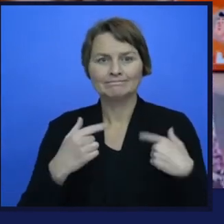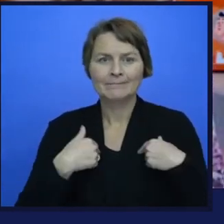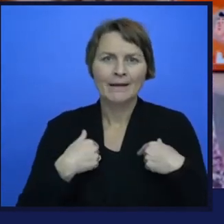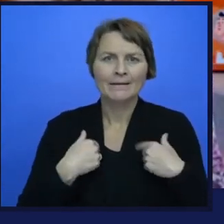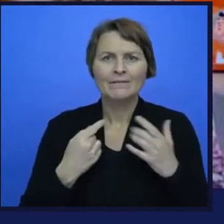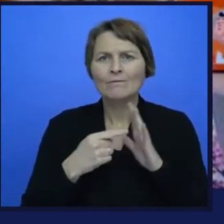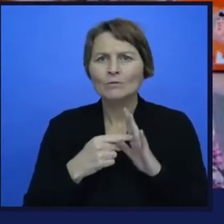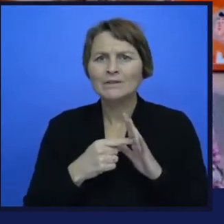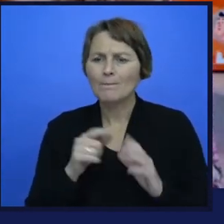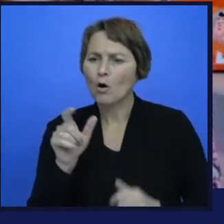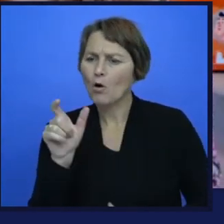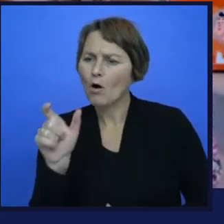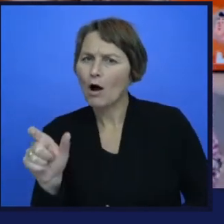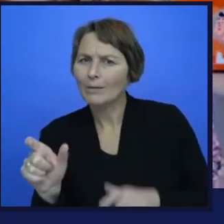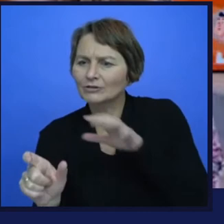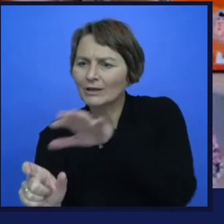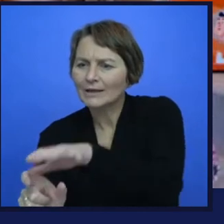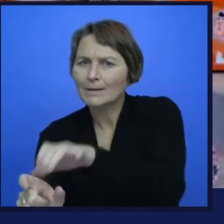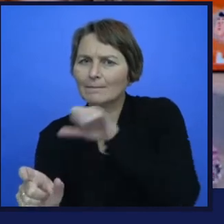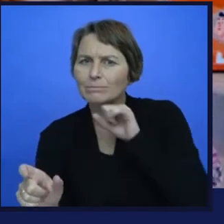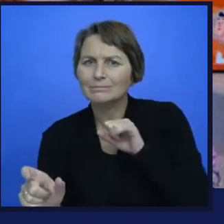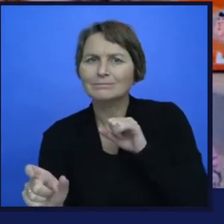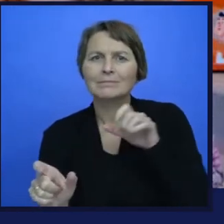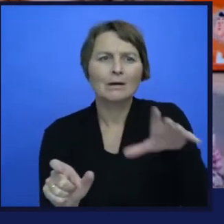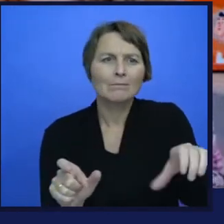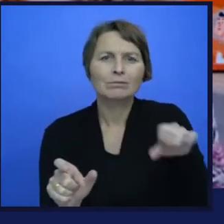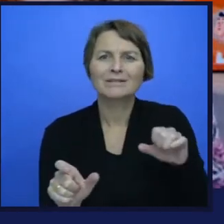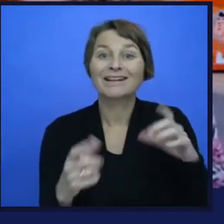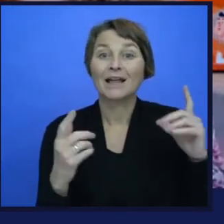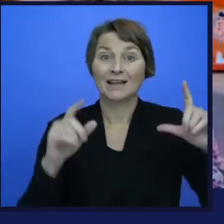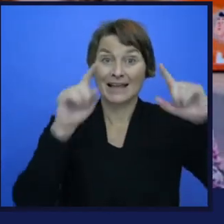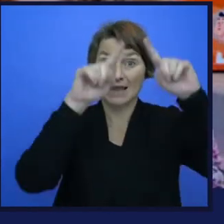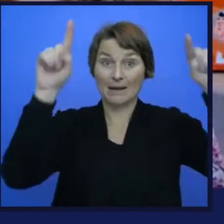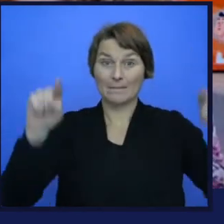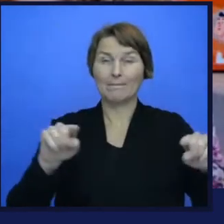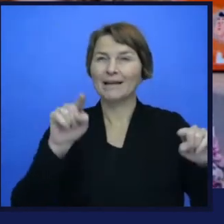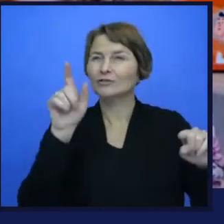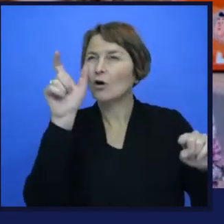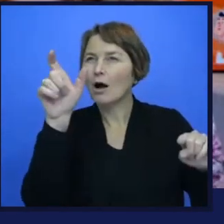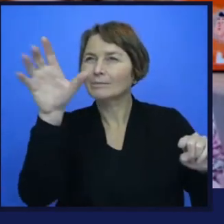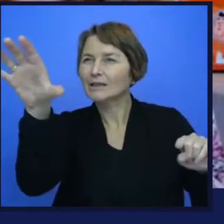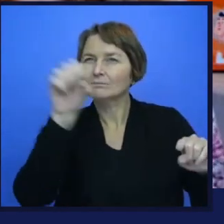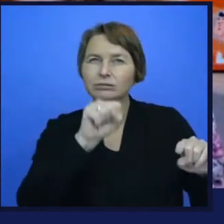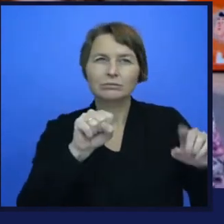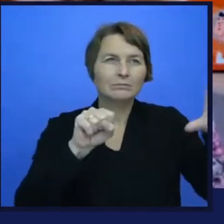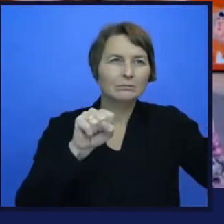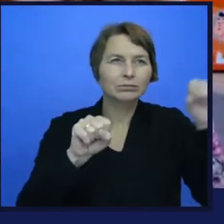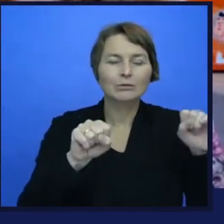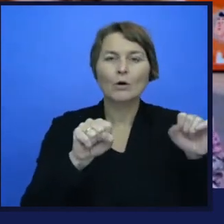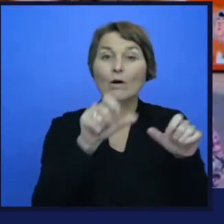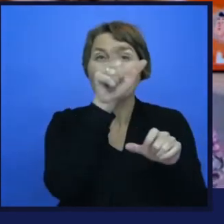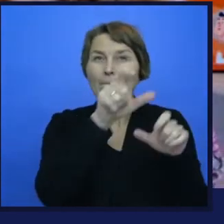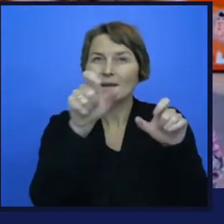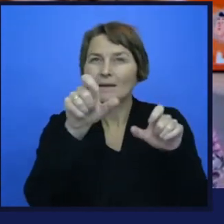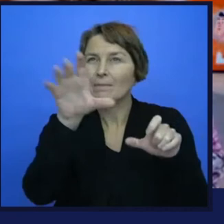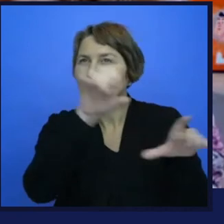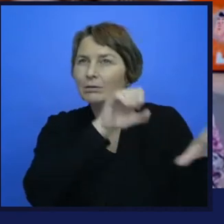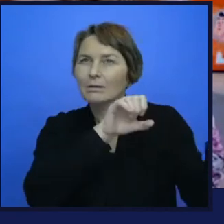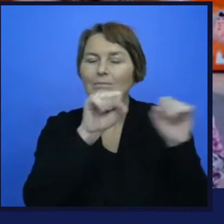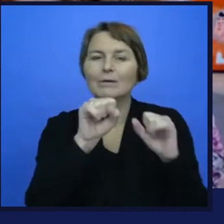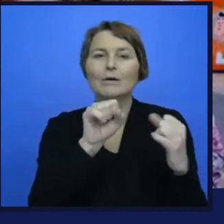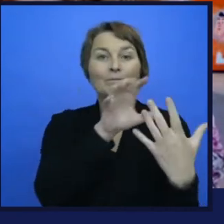people in and out of images, as well as recreate voices and emulate people.